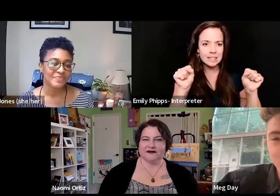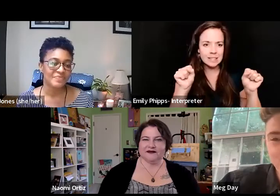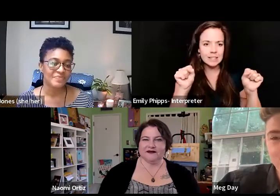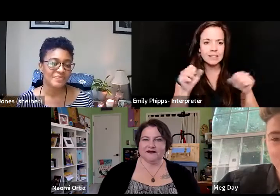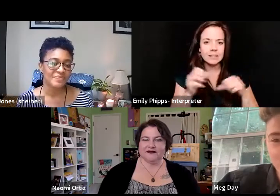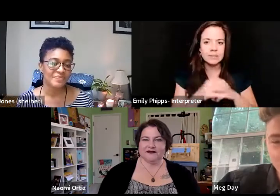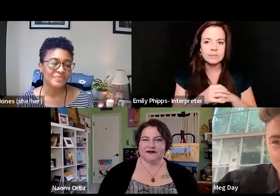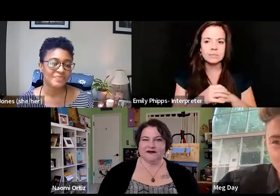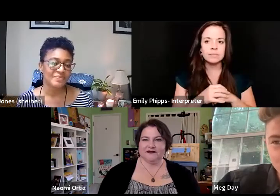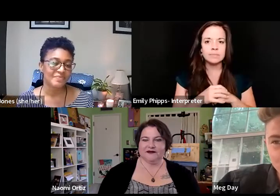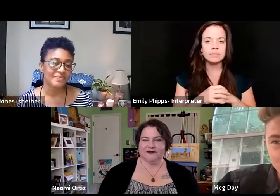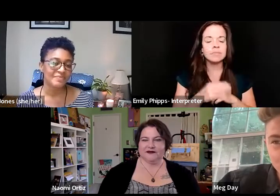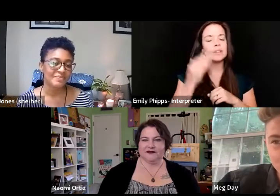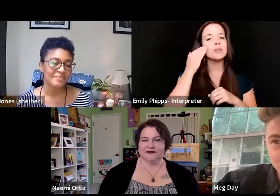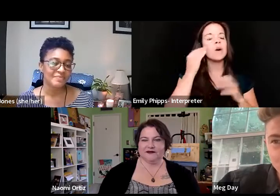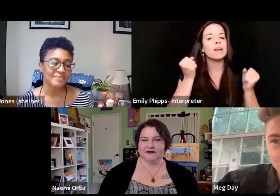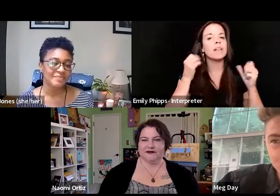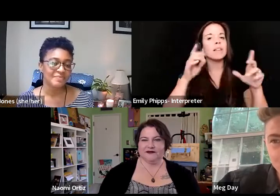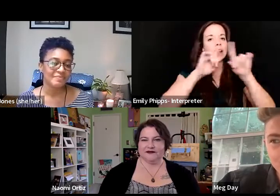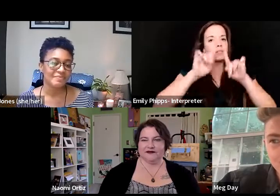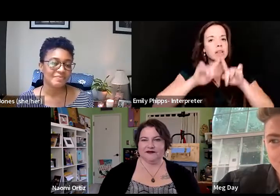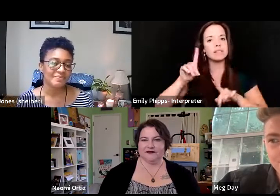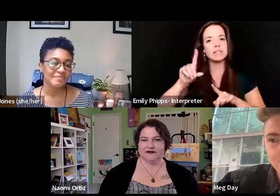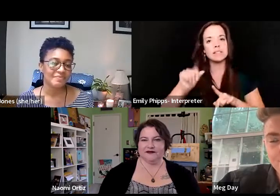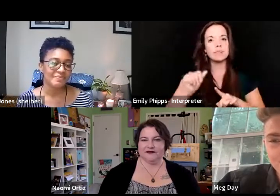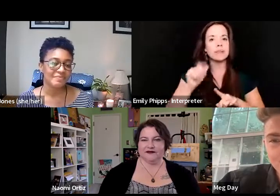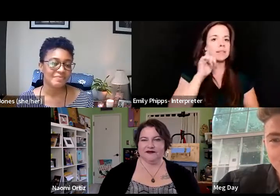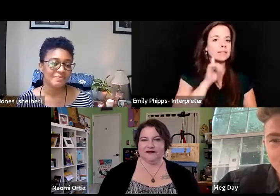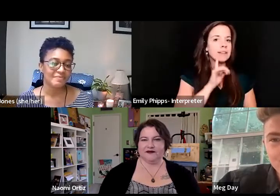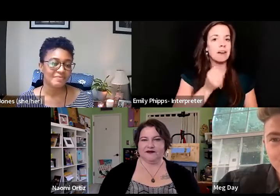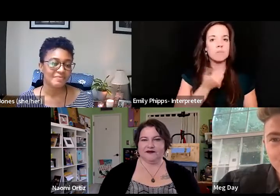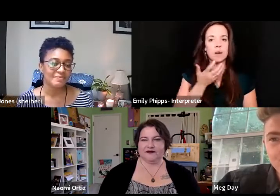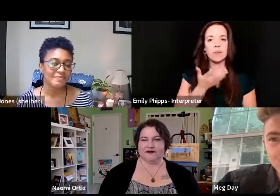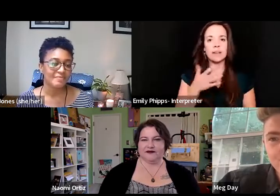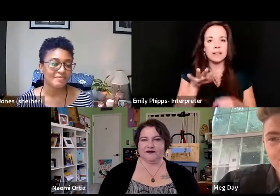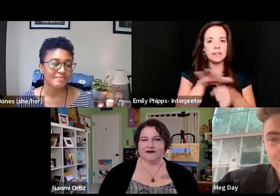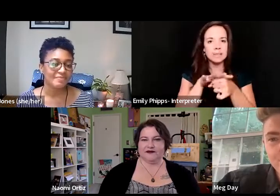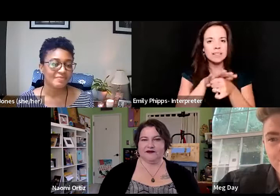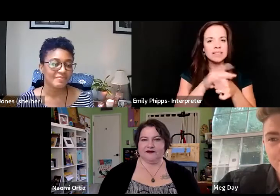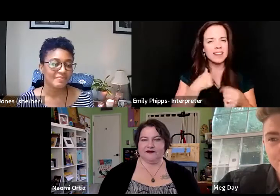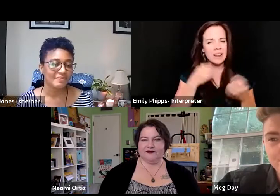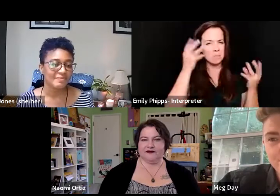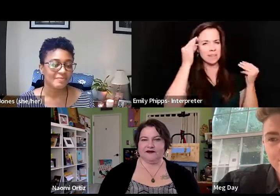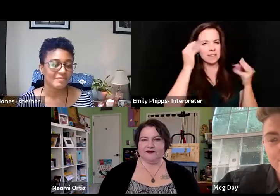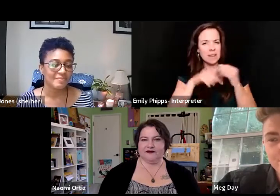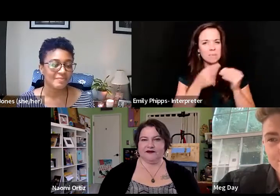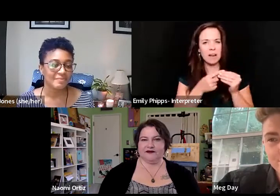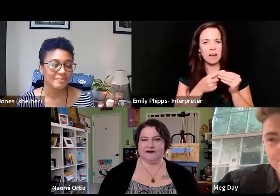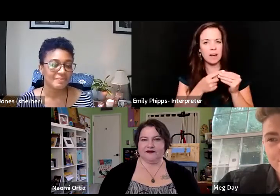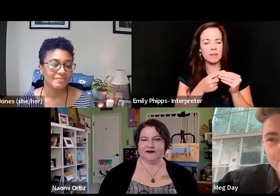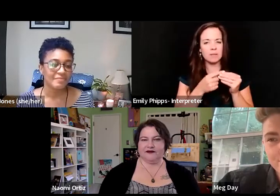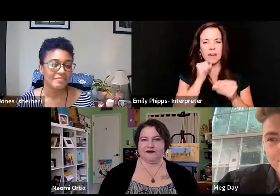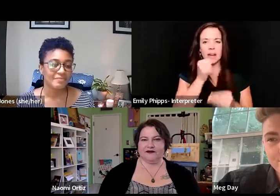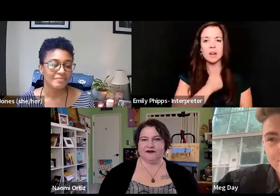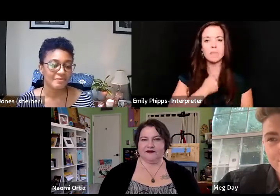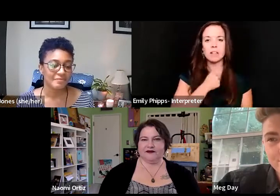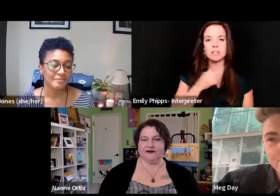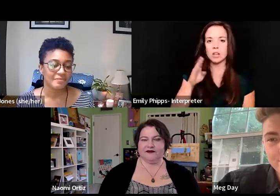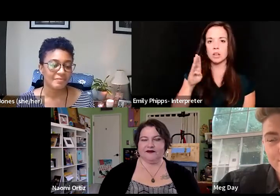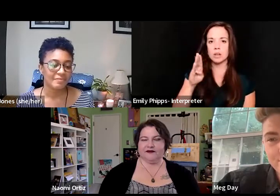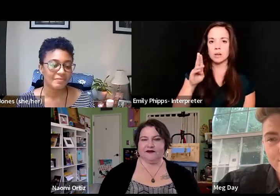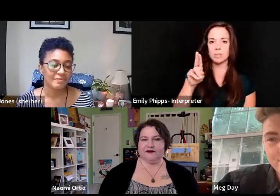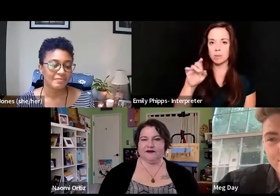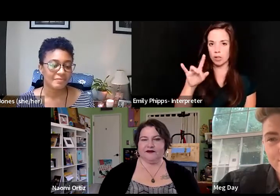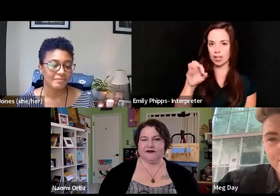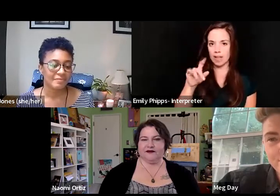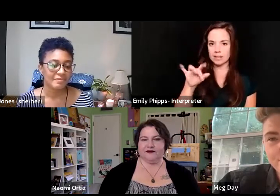And, you know, in a lot of different disabled and deaf poetic spaces, sure. And even, I'm thinking about Unapologetic Burlesque, which was a cutie